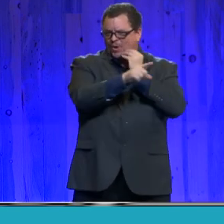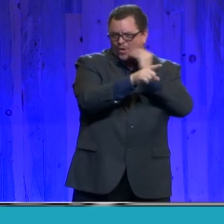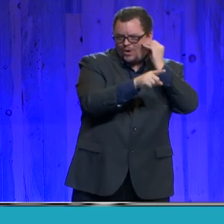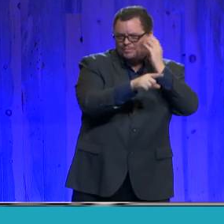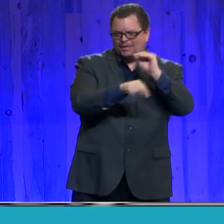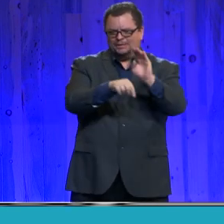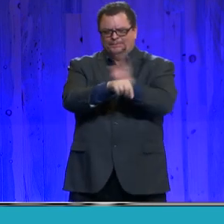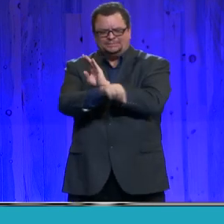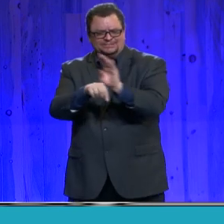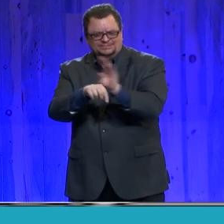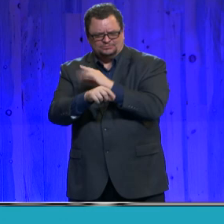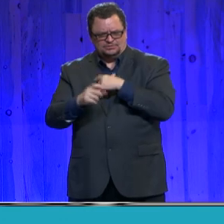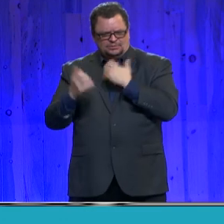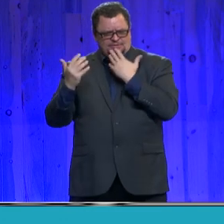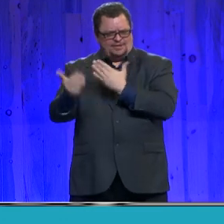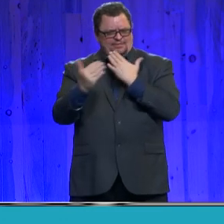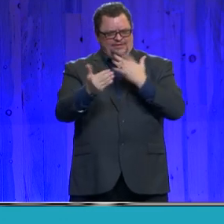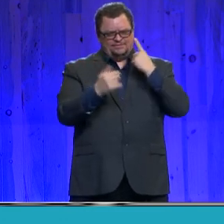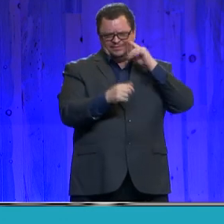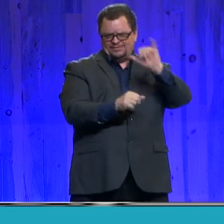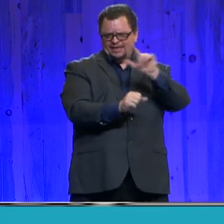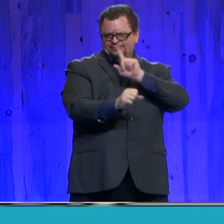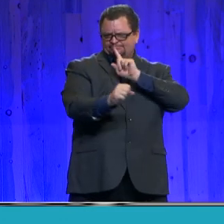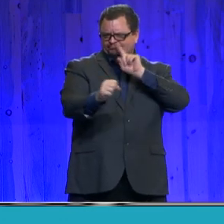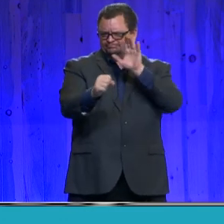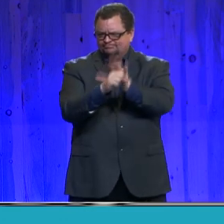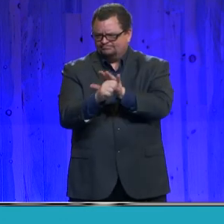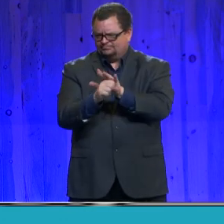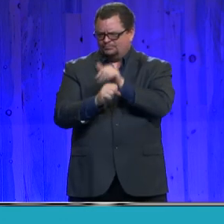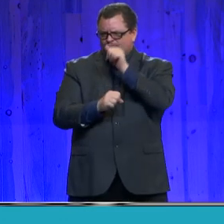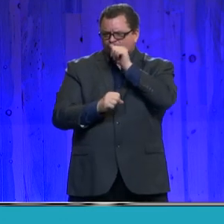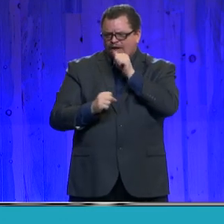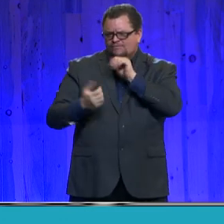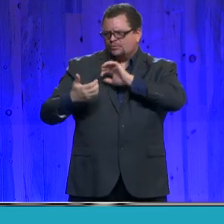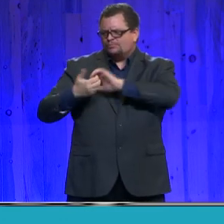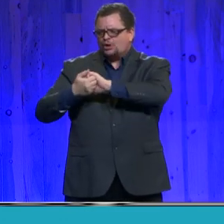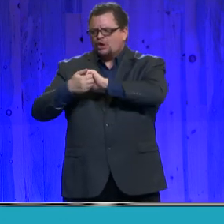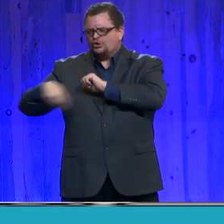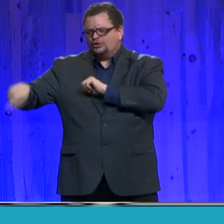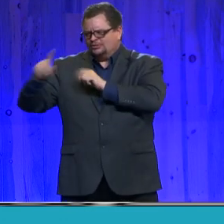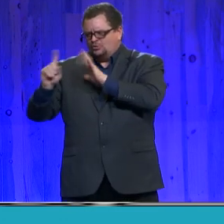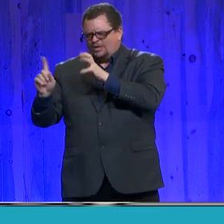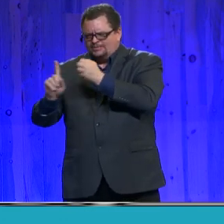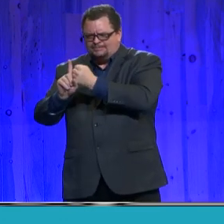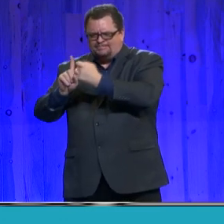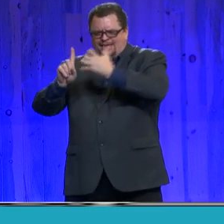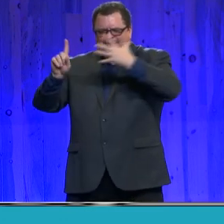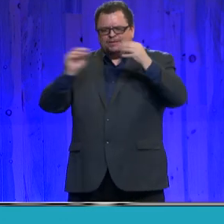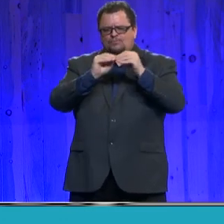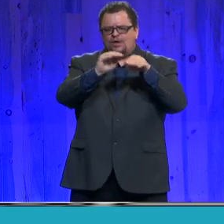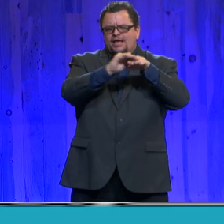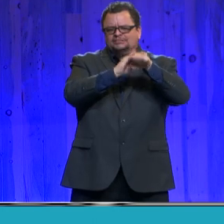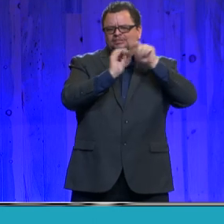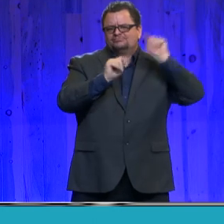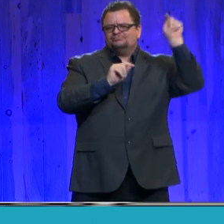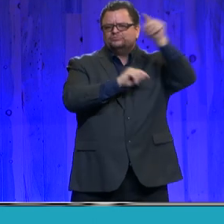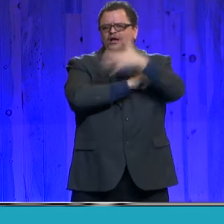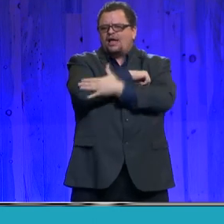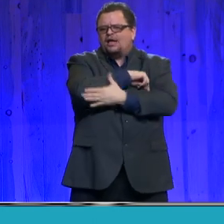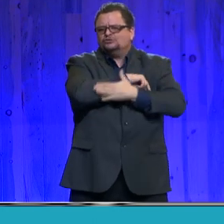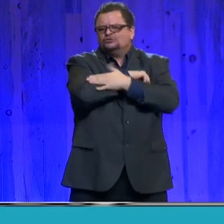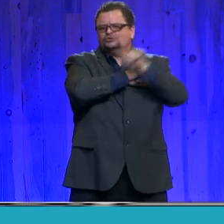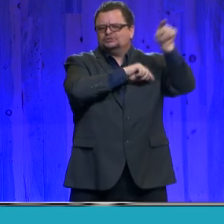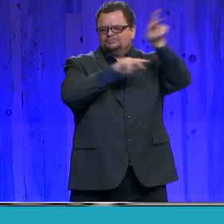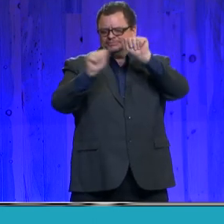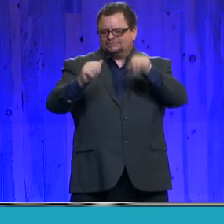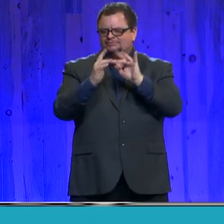substantial commitments made by our private sector partners to expand access to county residents. Now, why does this matter?